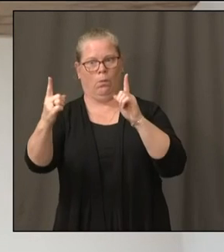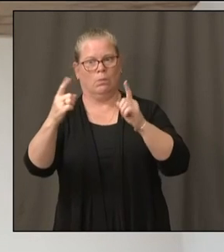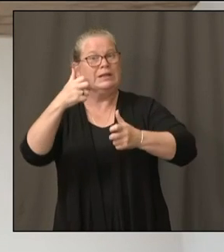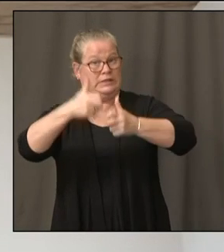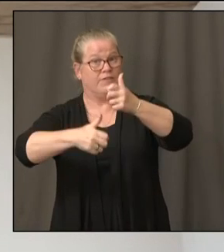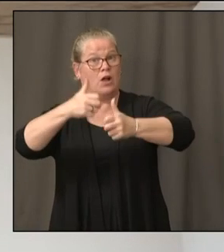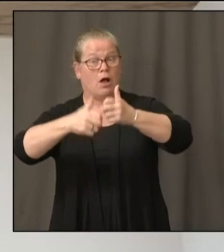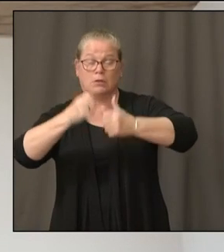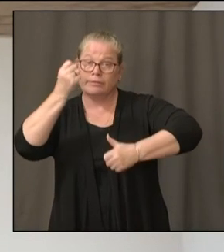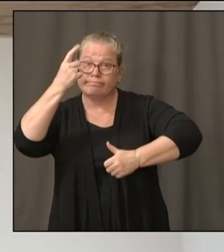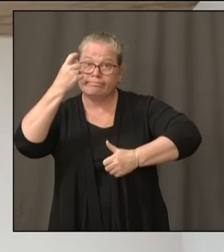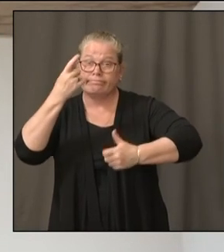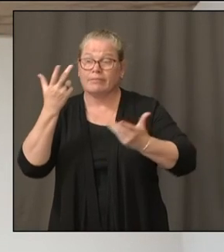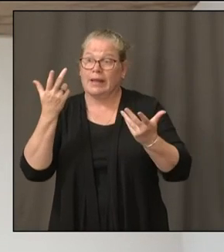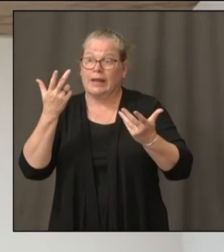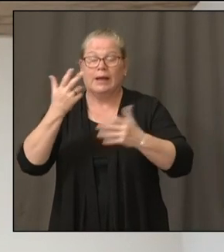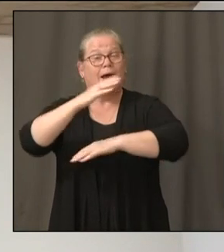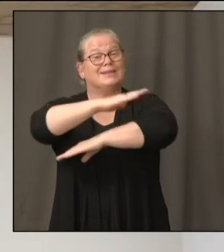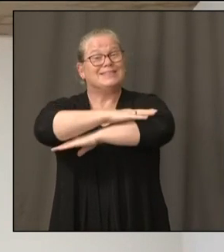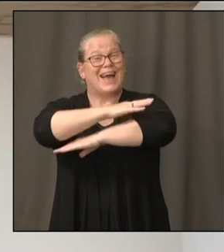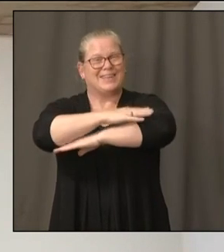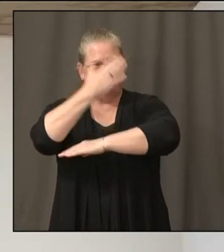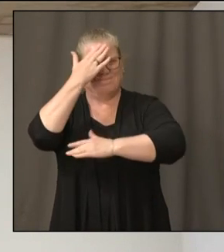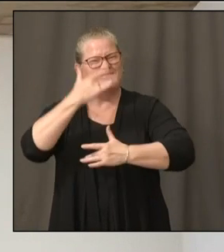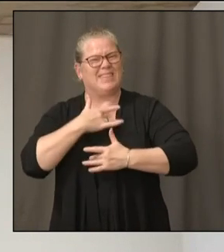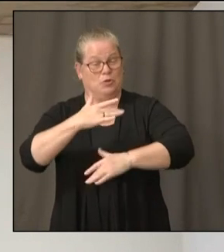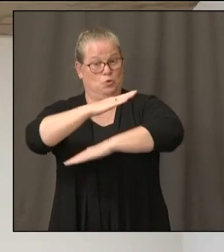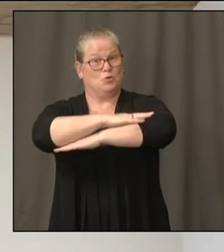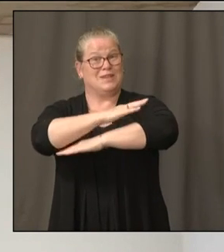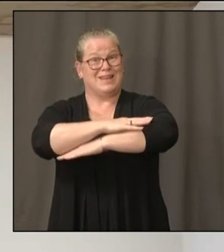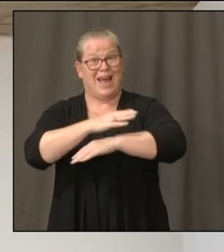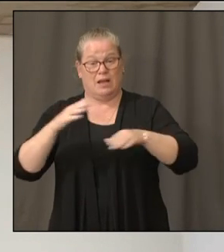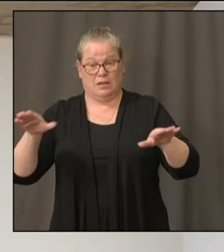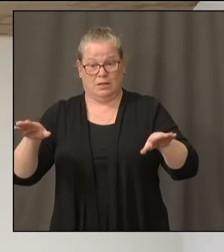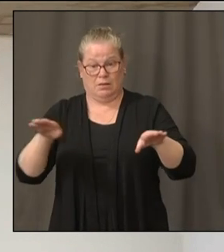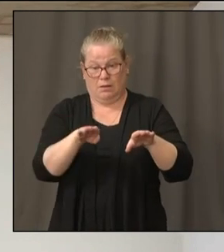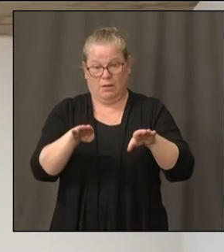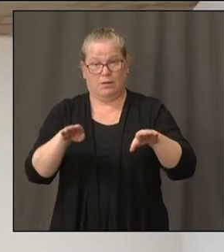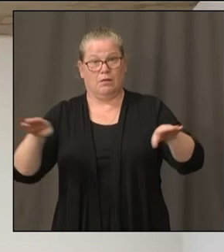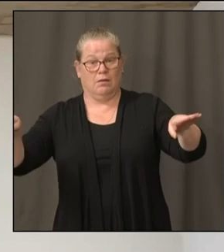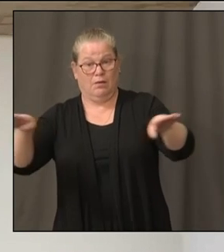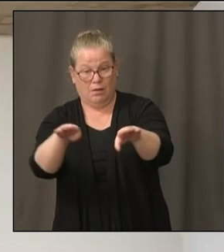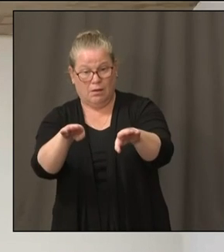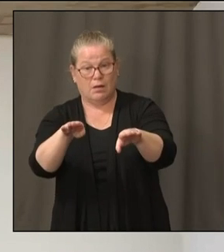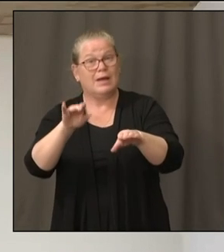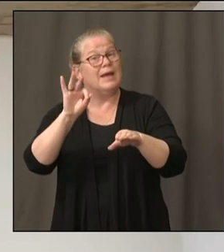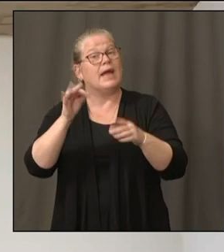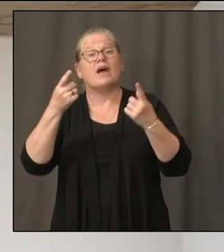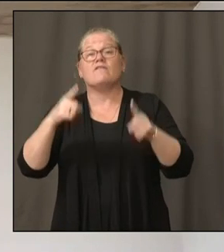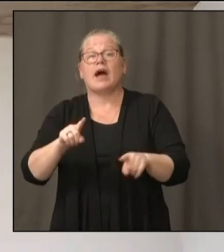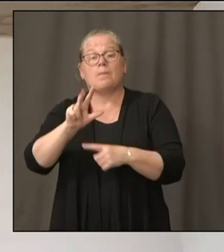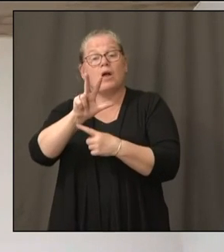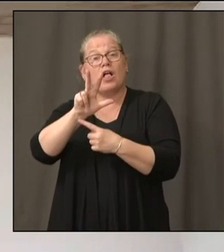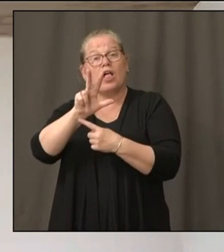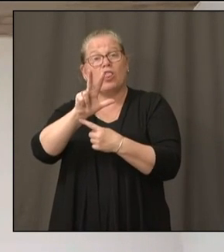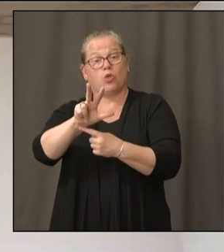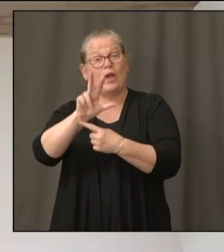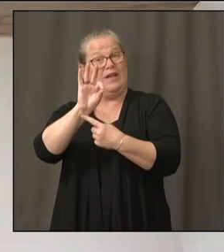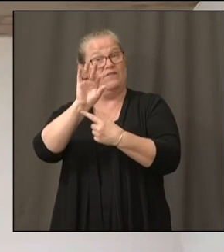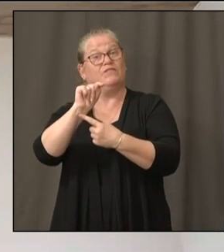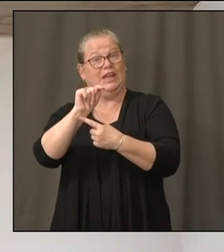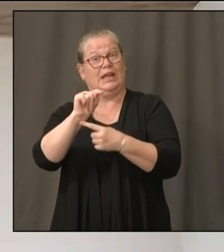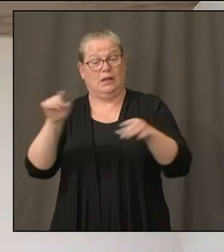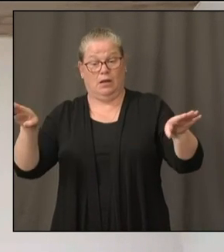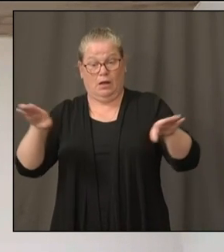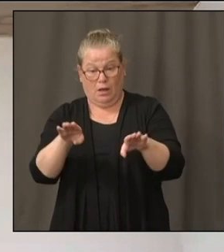desks closer together, three feet apart is the need to wear face coverings. If everybody was six feet apart, we probably